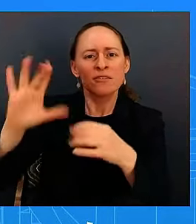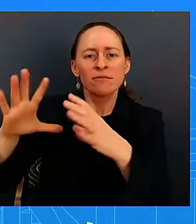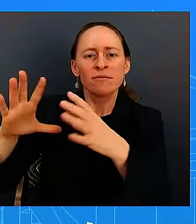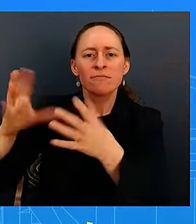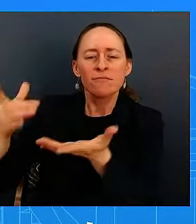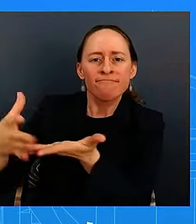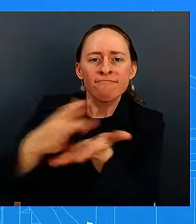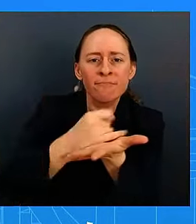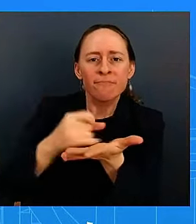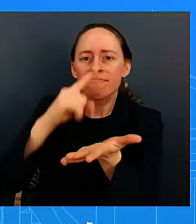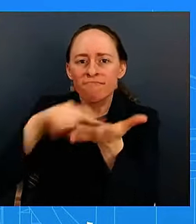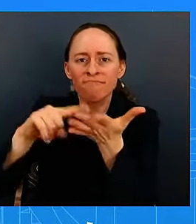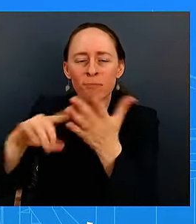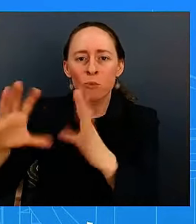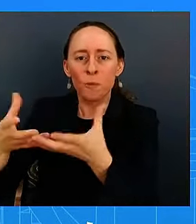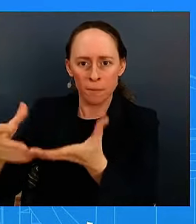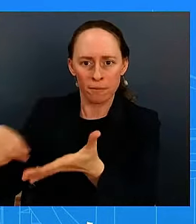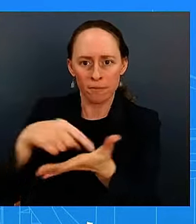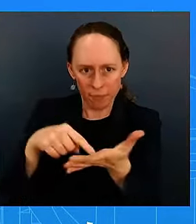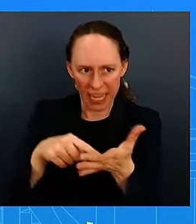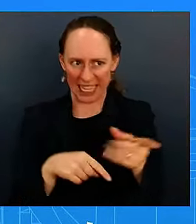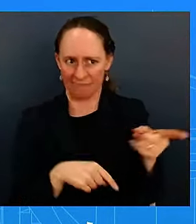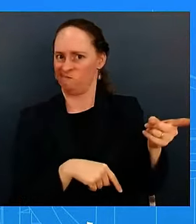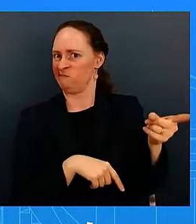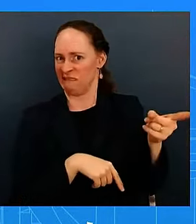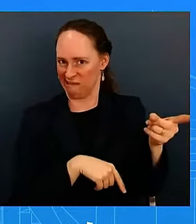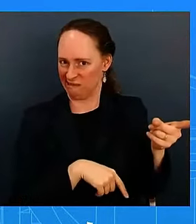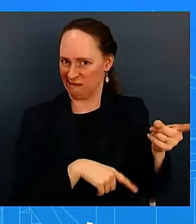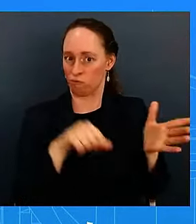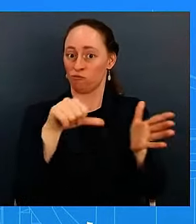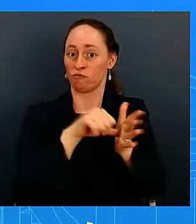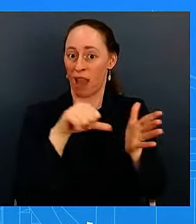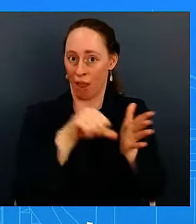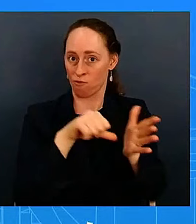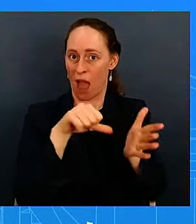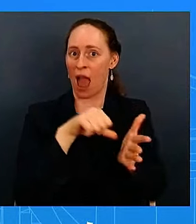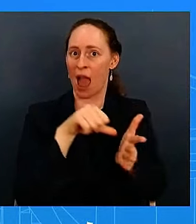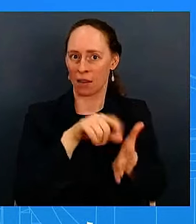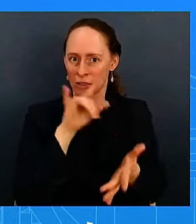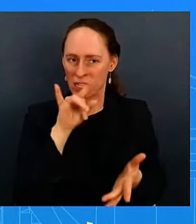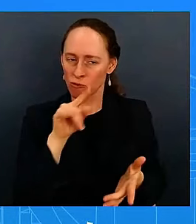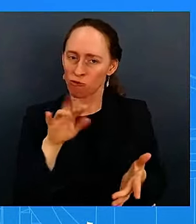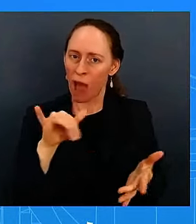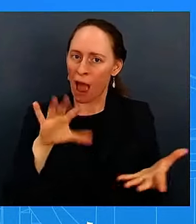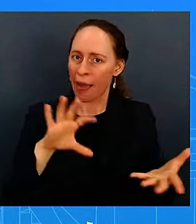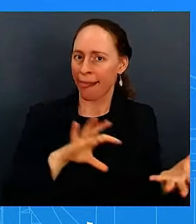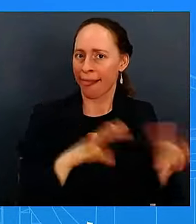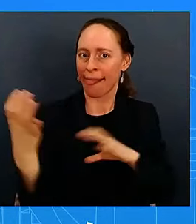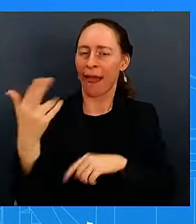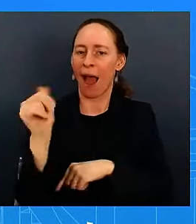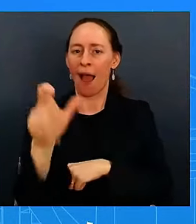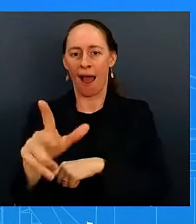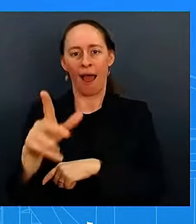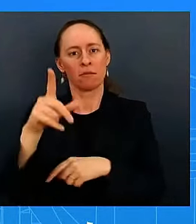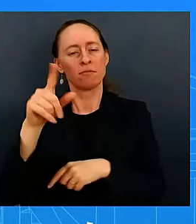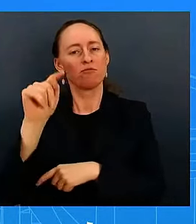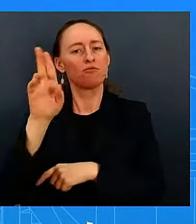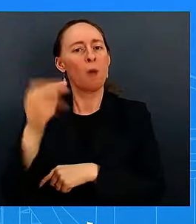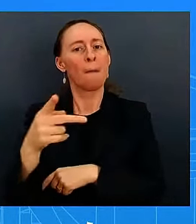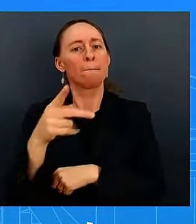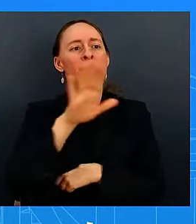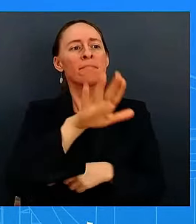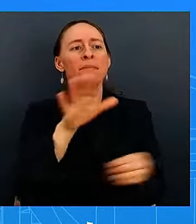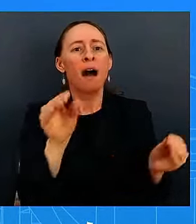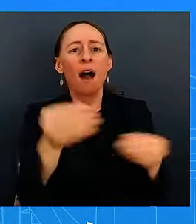campaign to individuals associated with the biden campaign this is before president biden left the race so was the president being aware of this